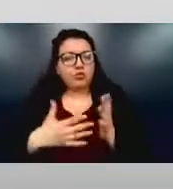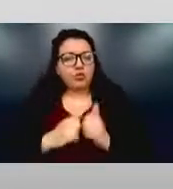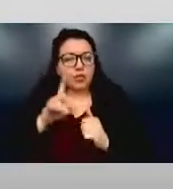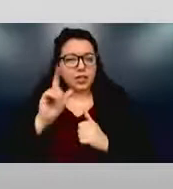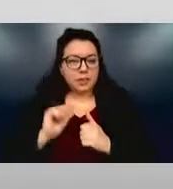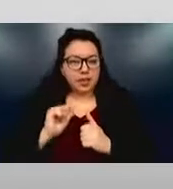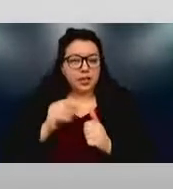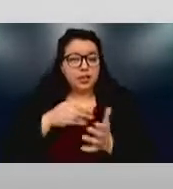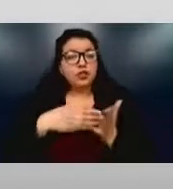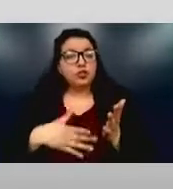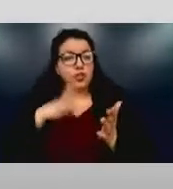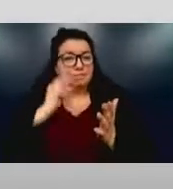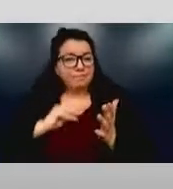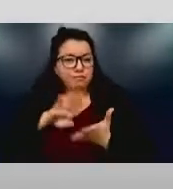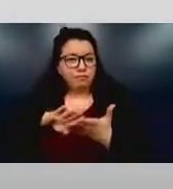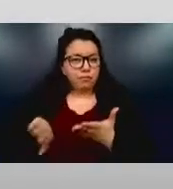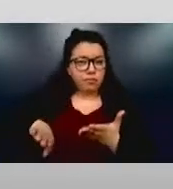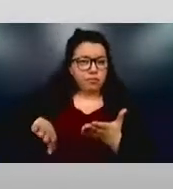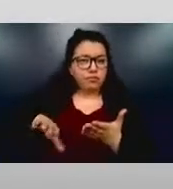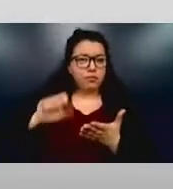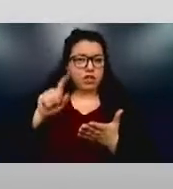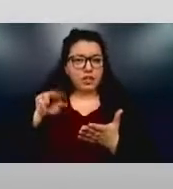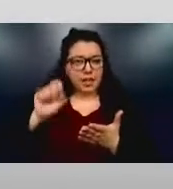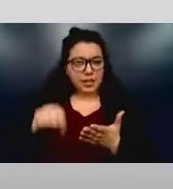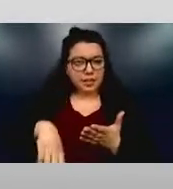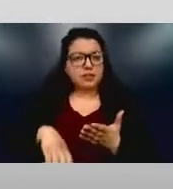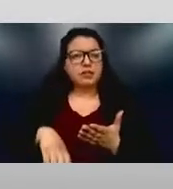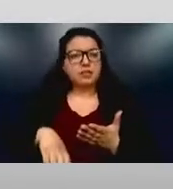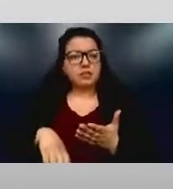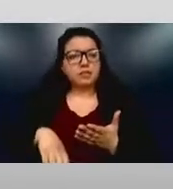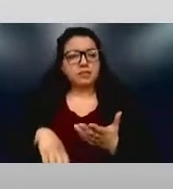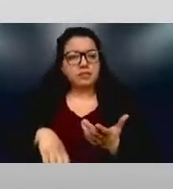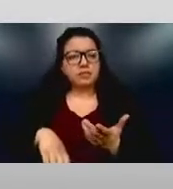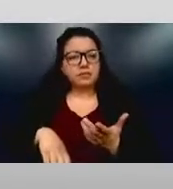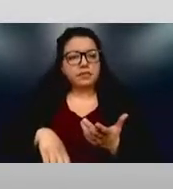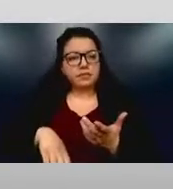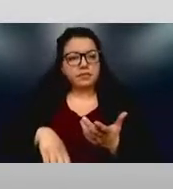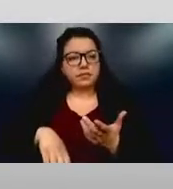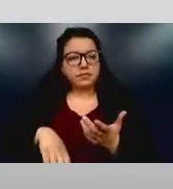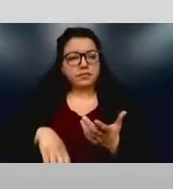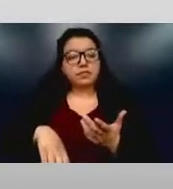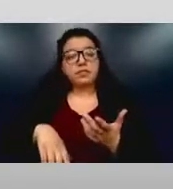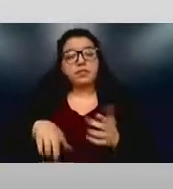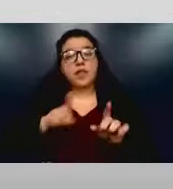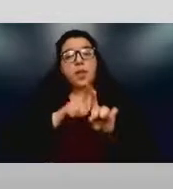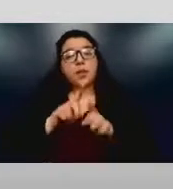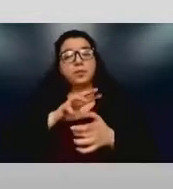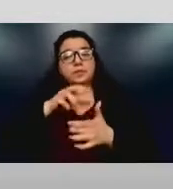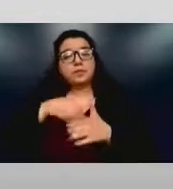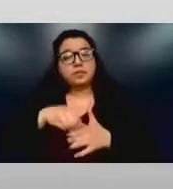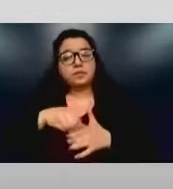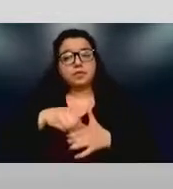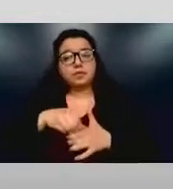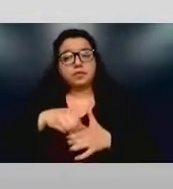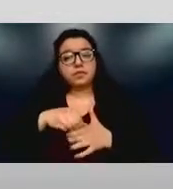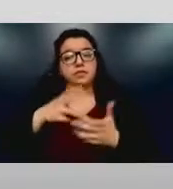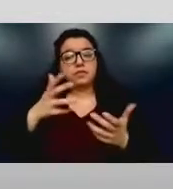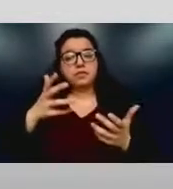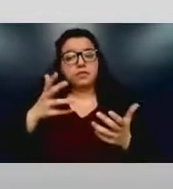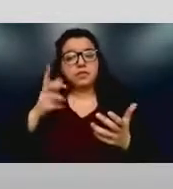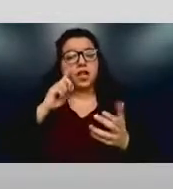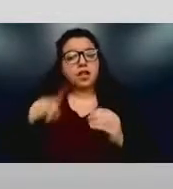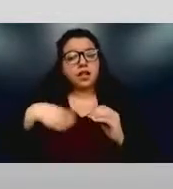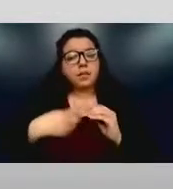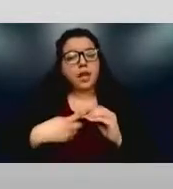status, multiple status, and even incorporating approaches like universal design or inclusive